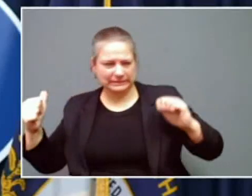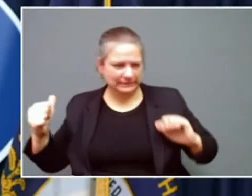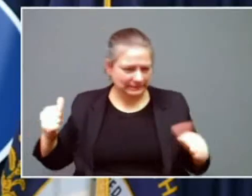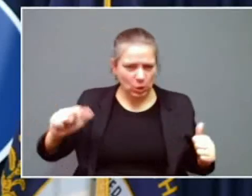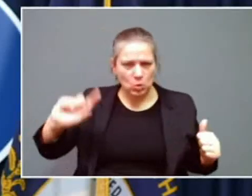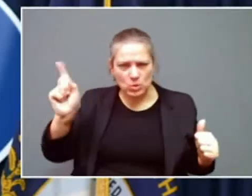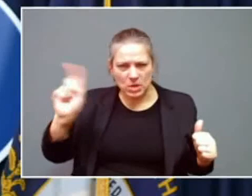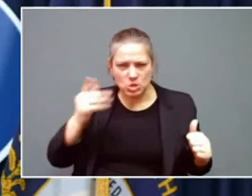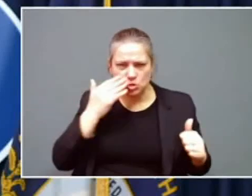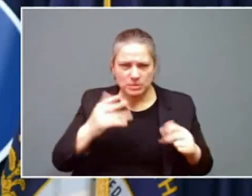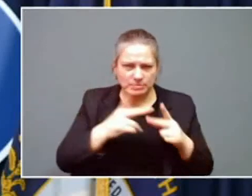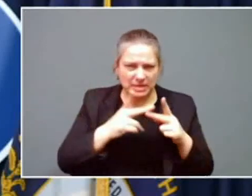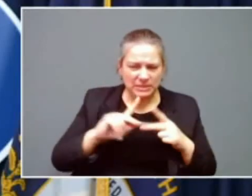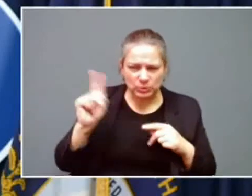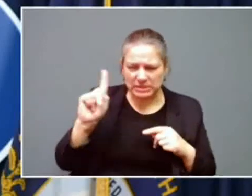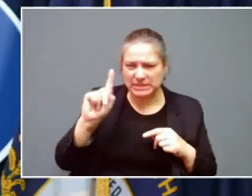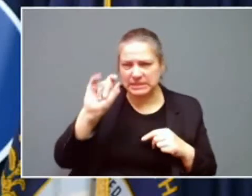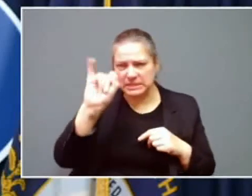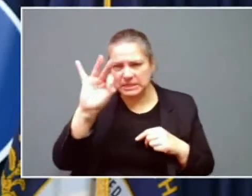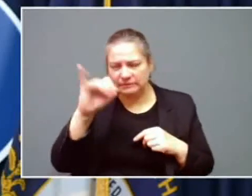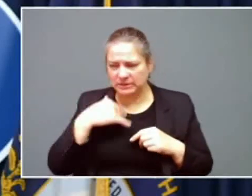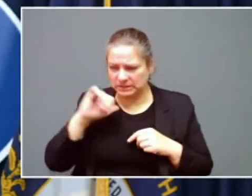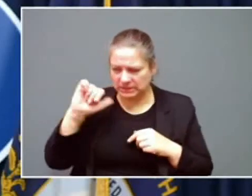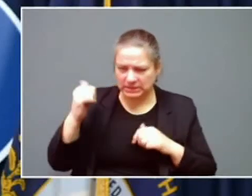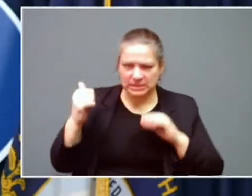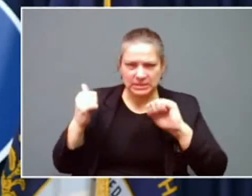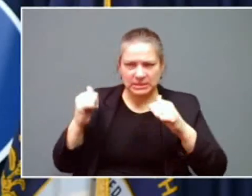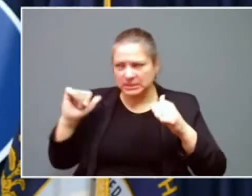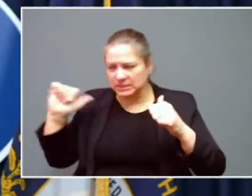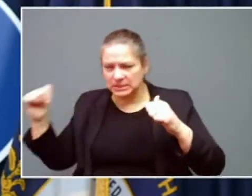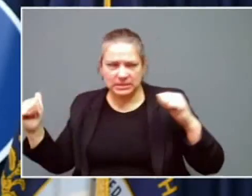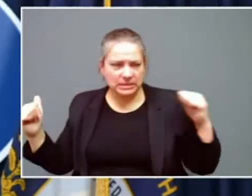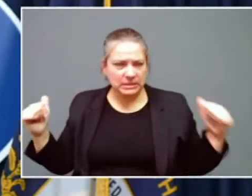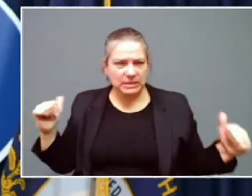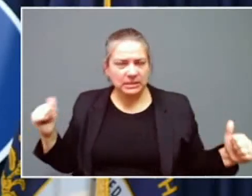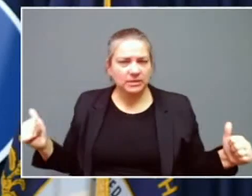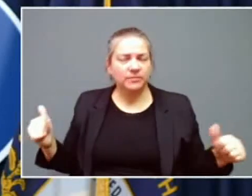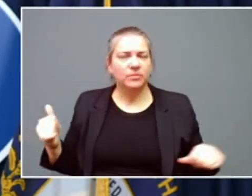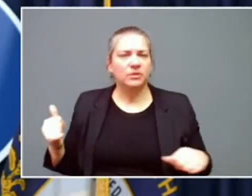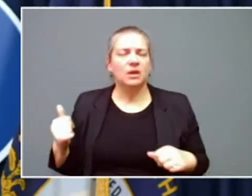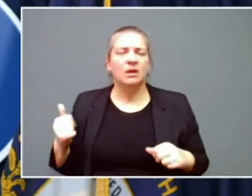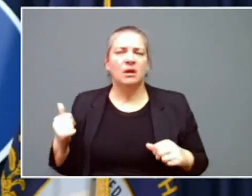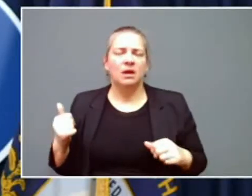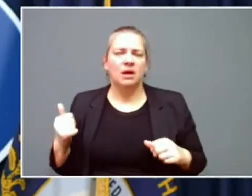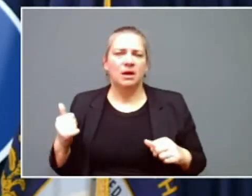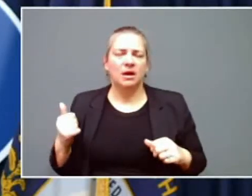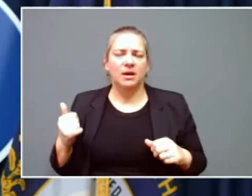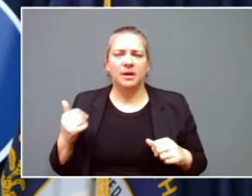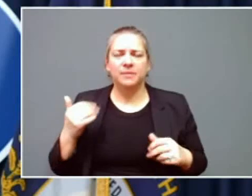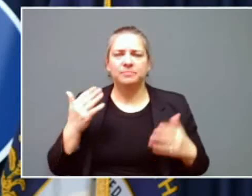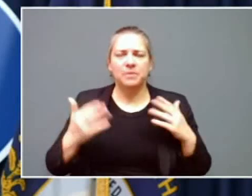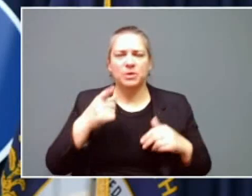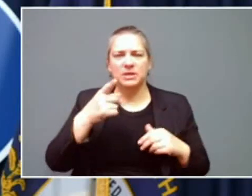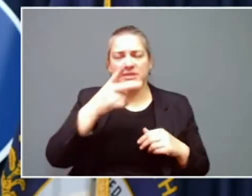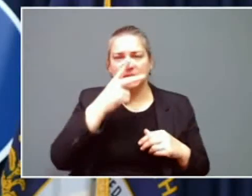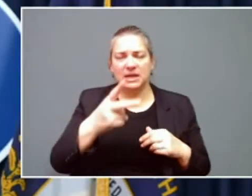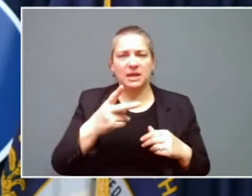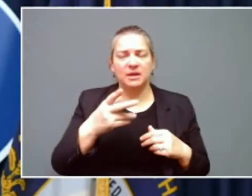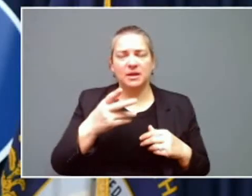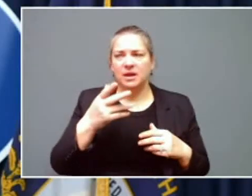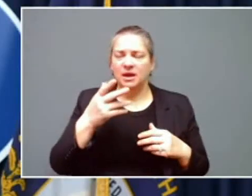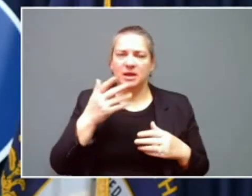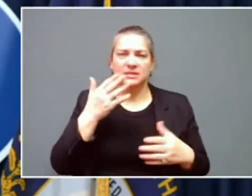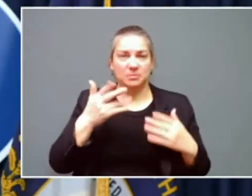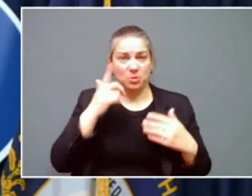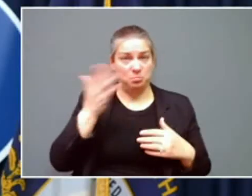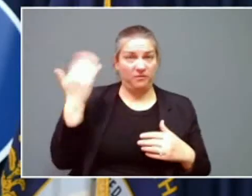Department of Transportation to muster some of our vehicles that you may recall had been responsive in some of the previous